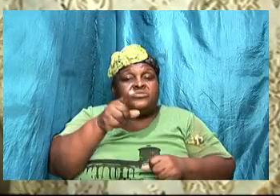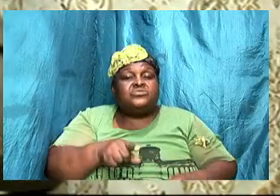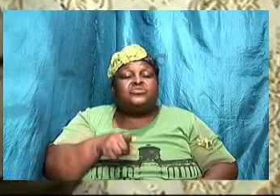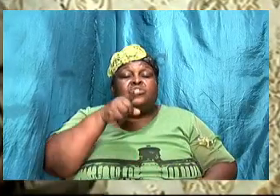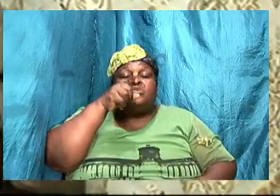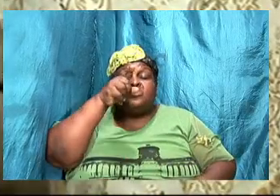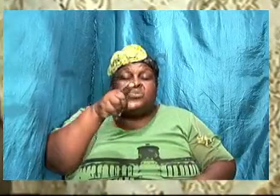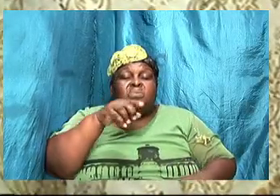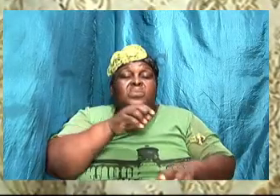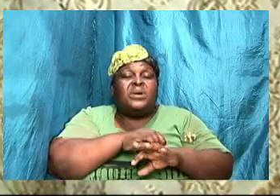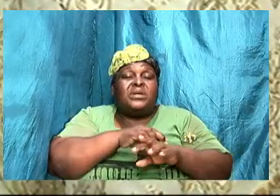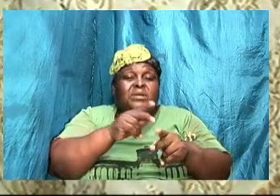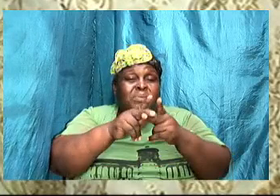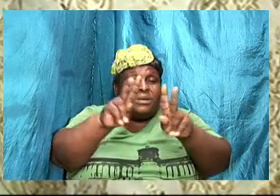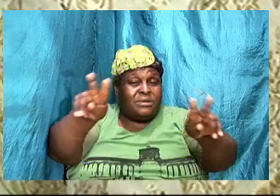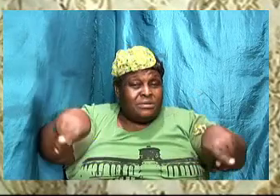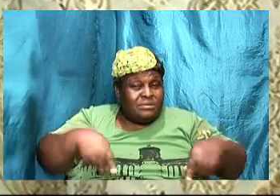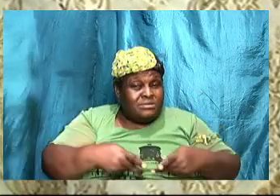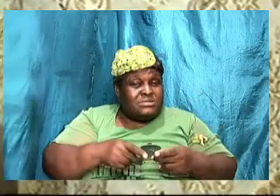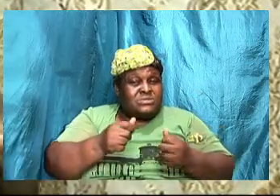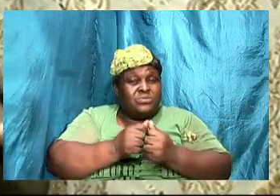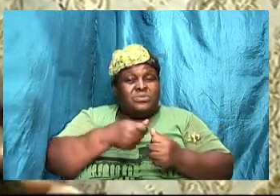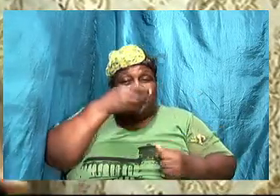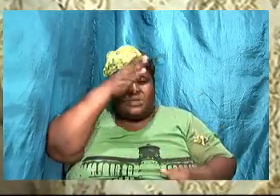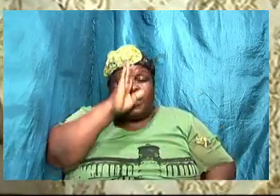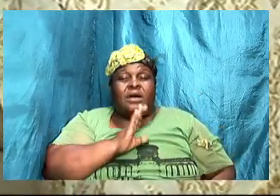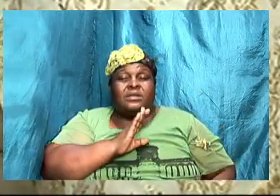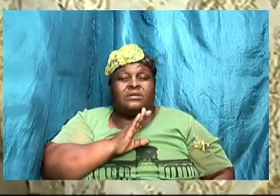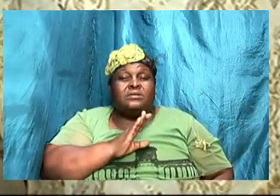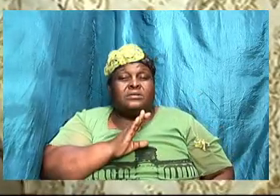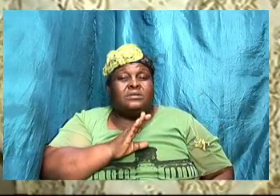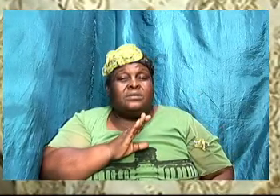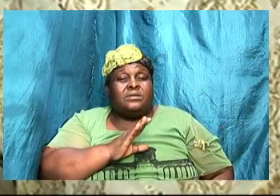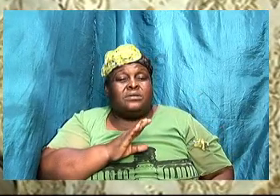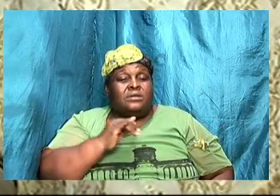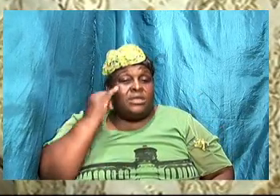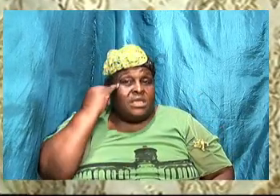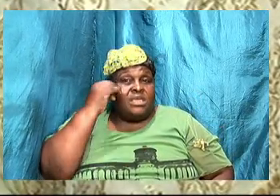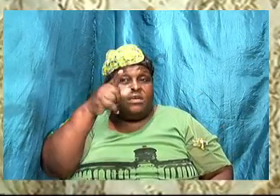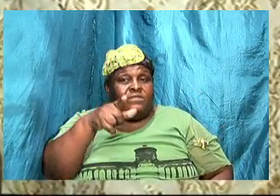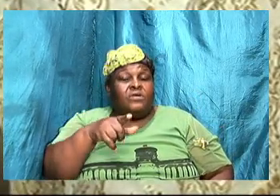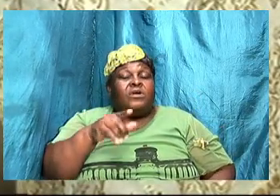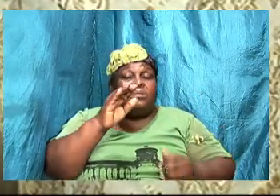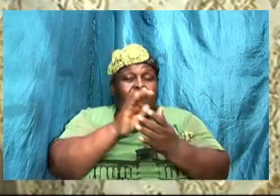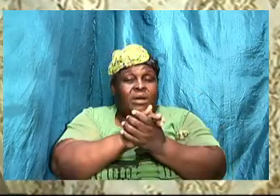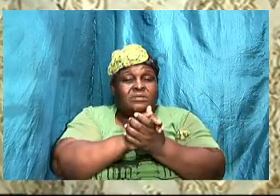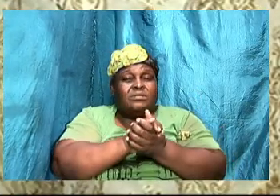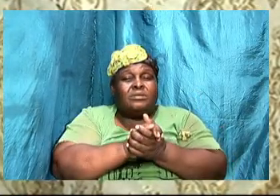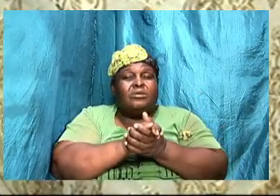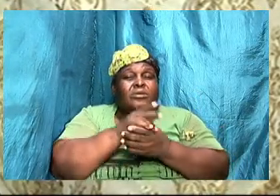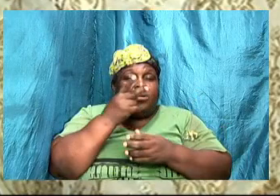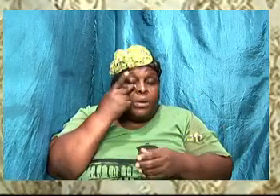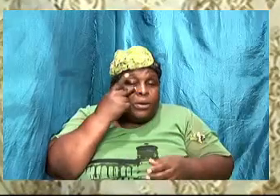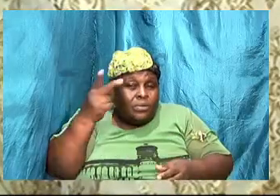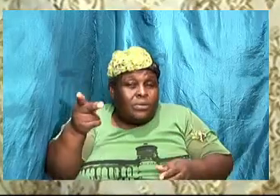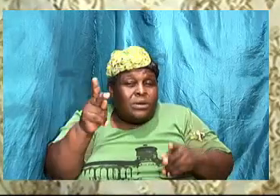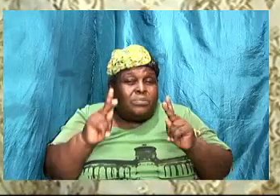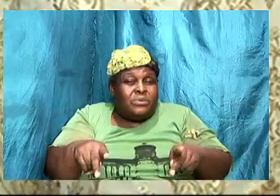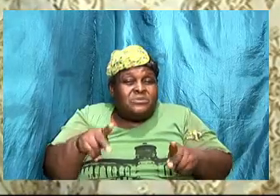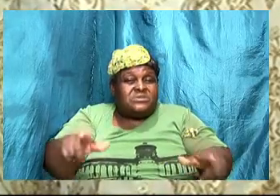and that is why if you're getting married I don't even have this one in the notes if you're getting married you can look at the person life and you know